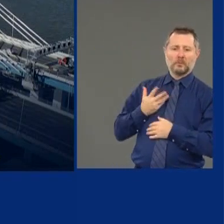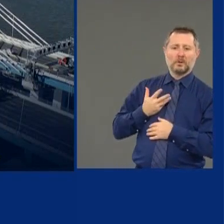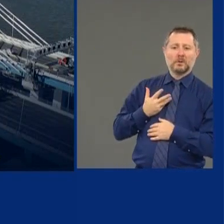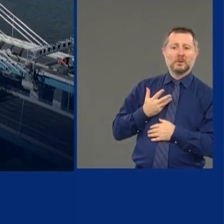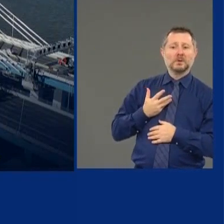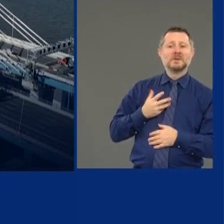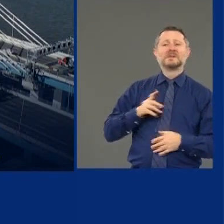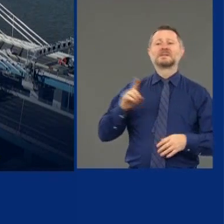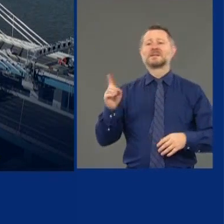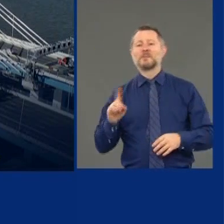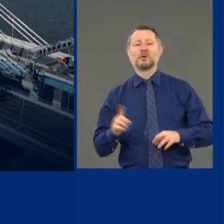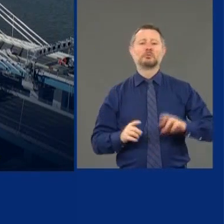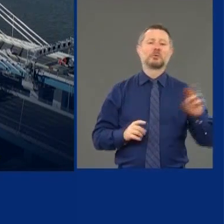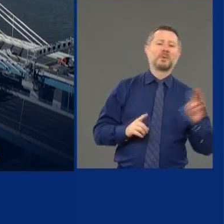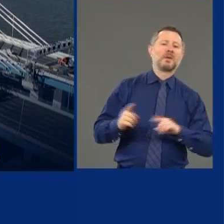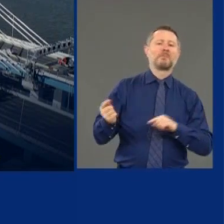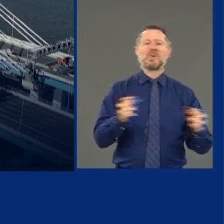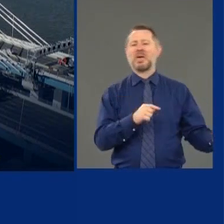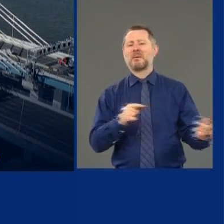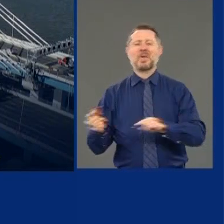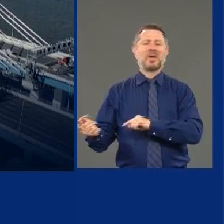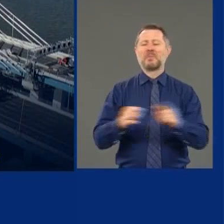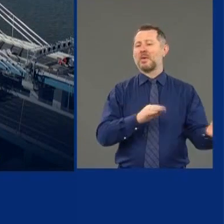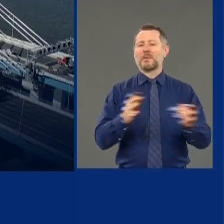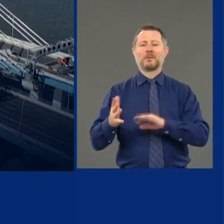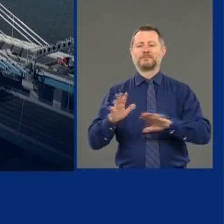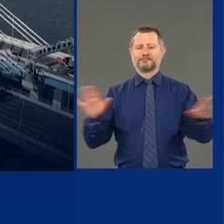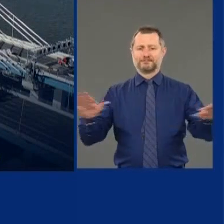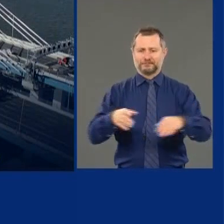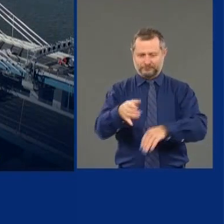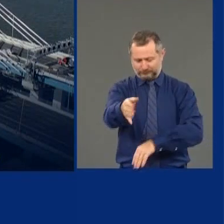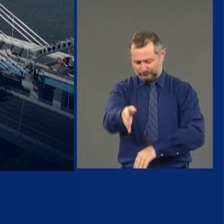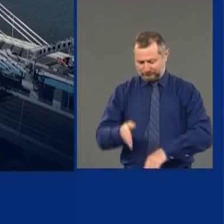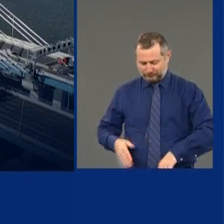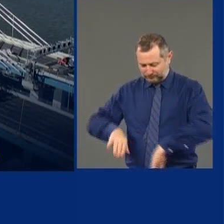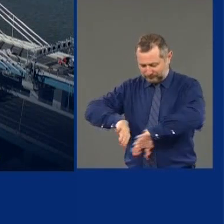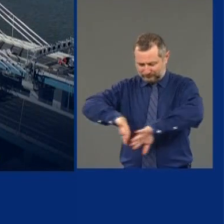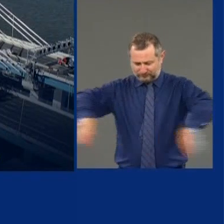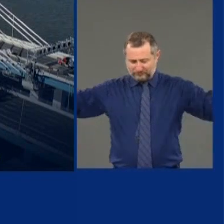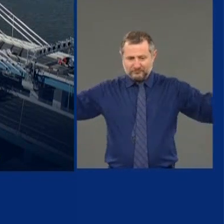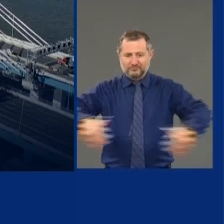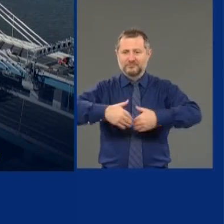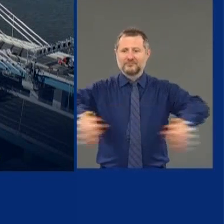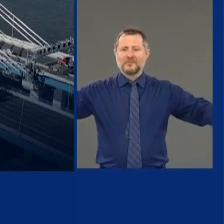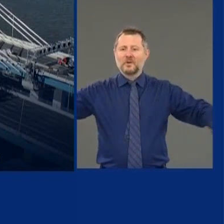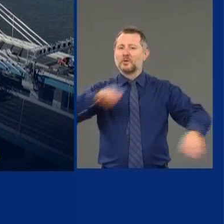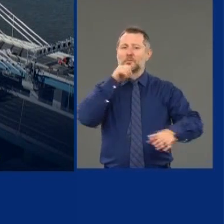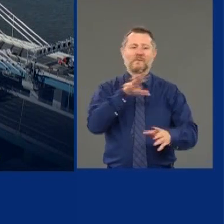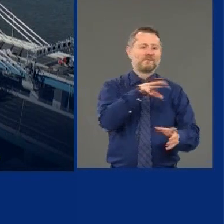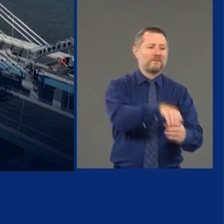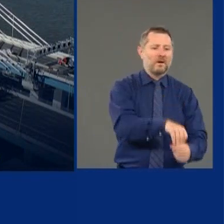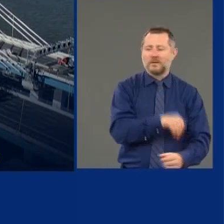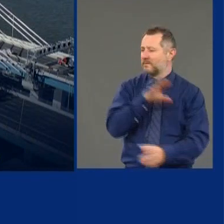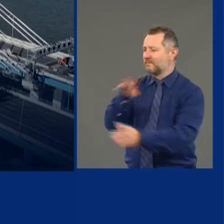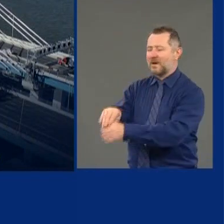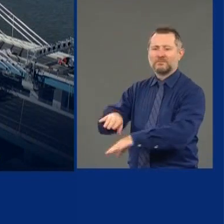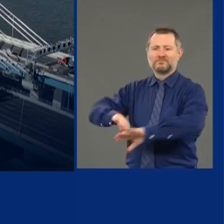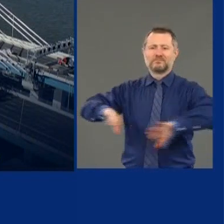politics. They're going to play politics. They always do. Don't sink to their level.